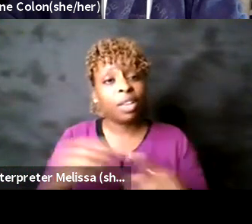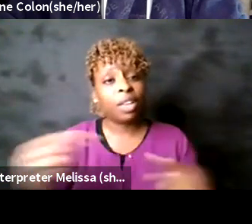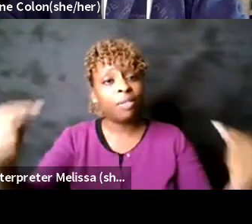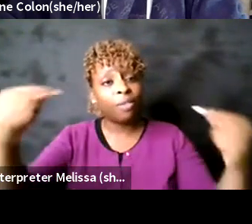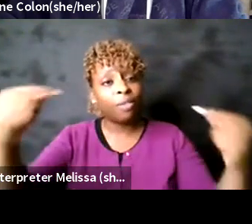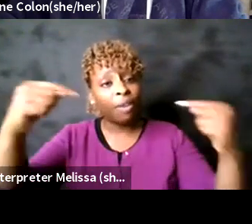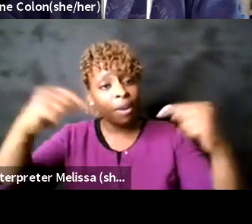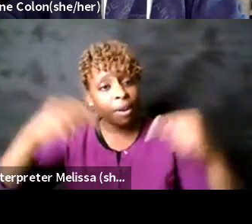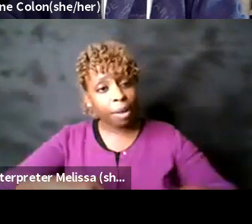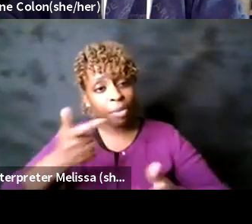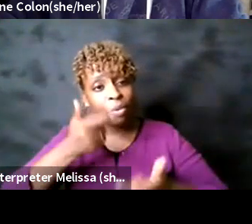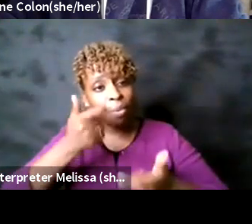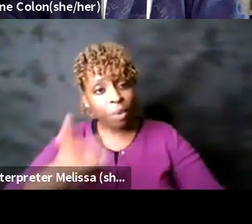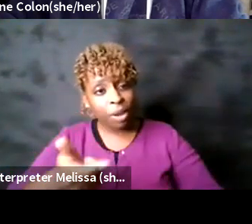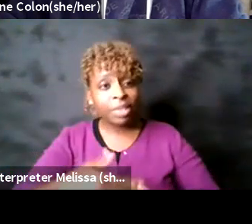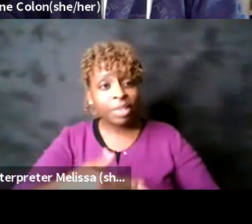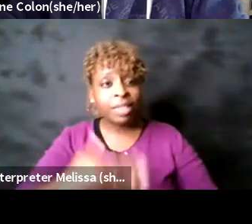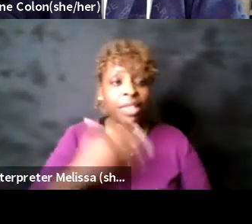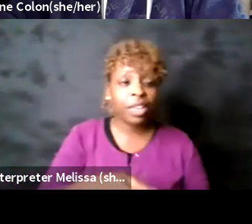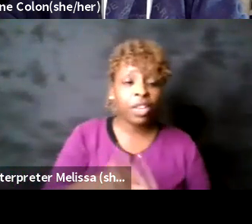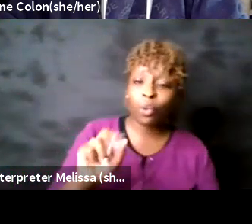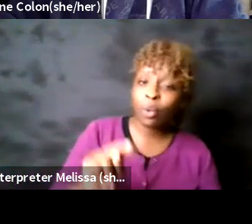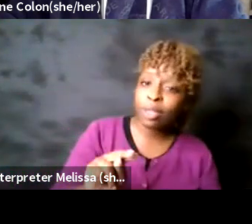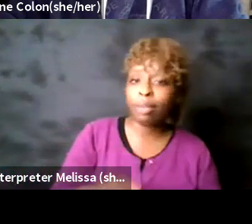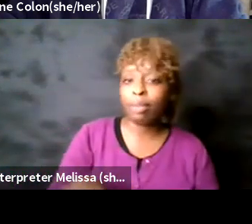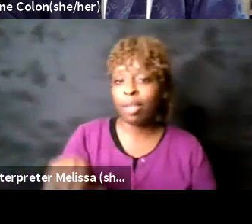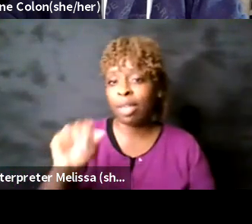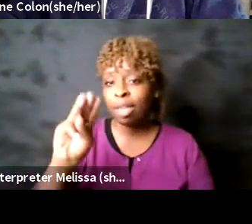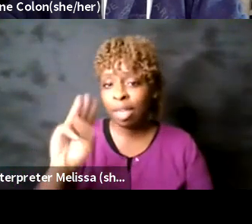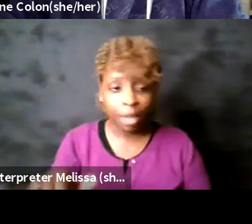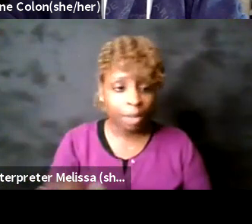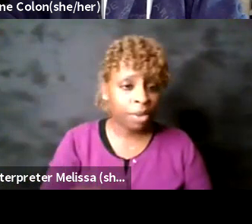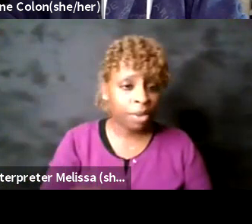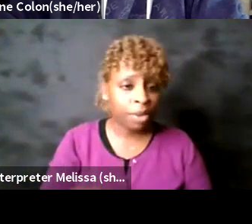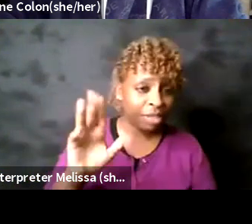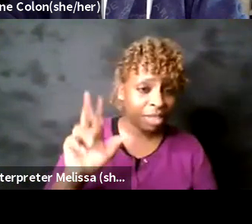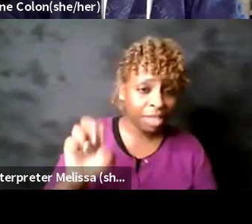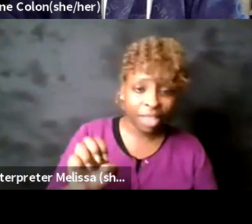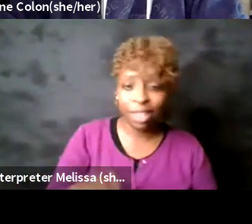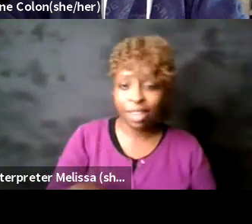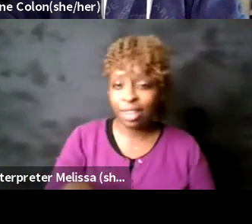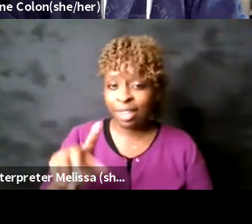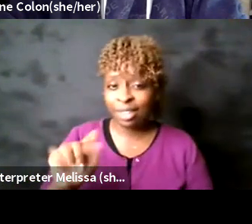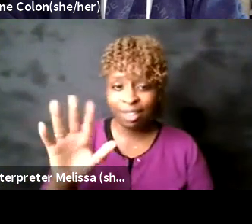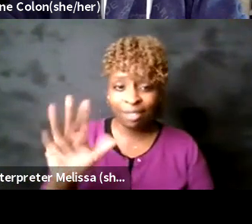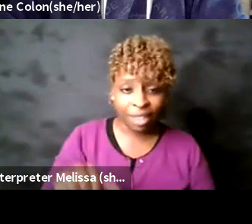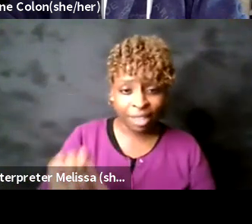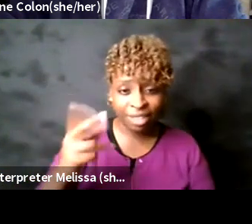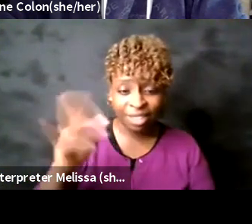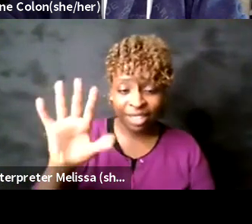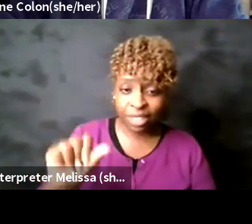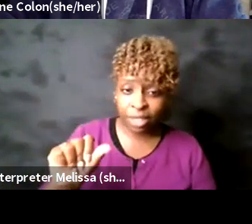to william amy lucienne sheila tavia for your beautiful participation in this